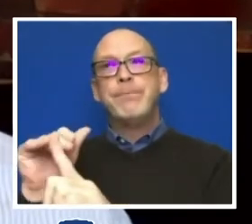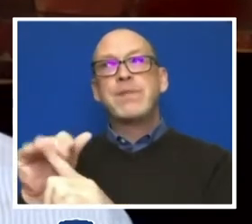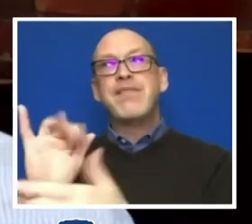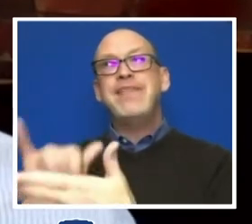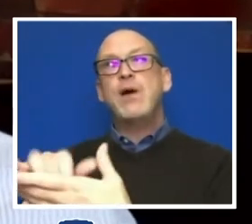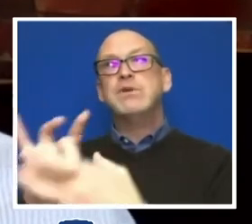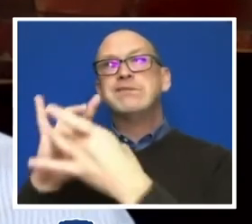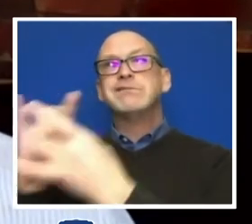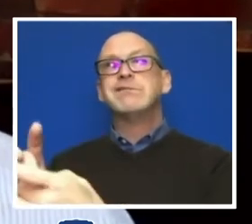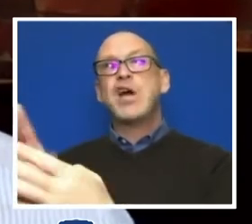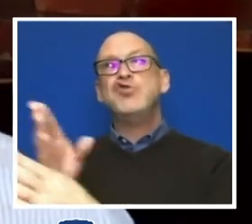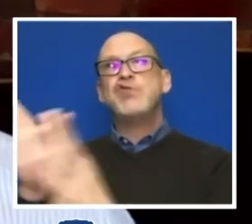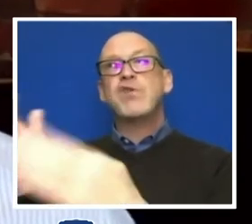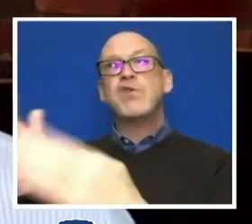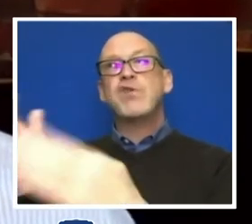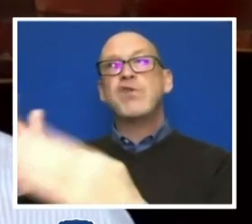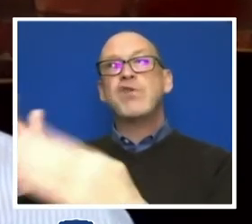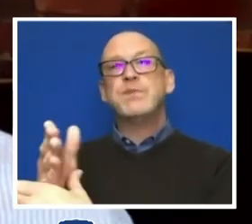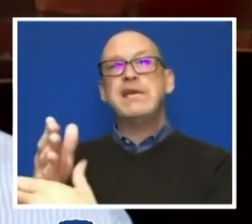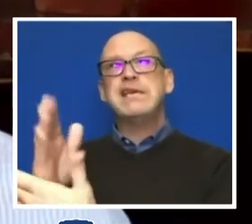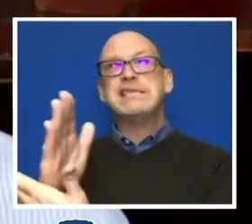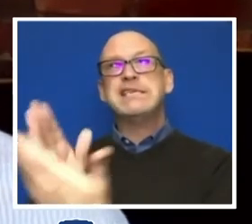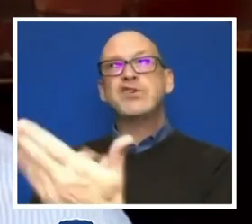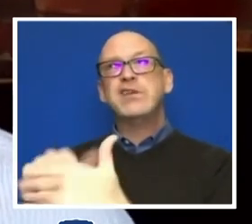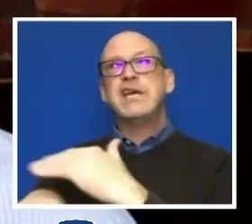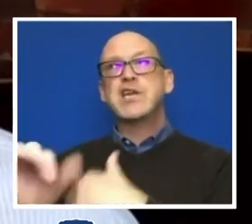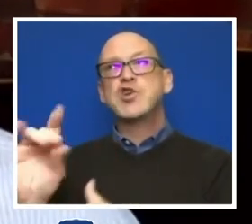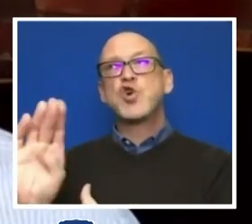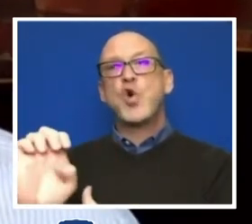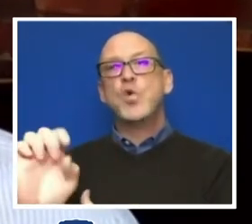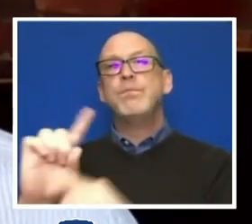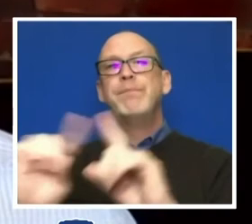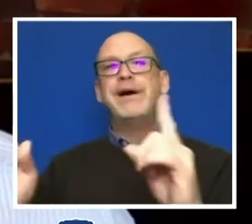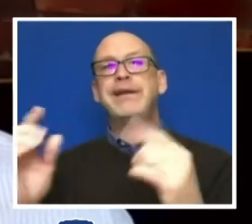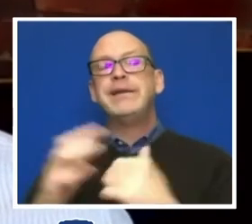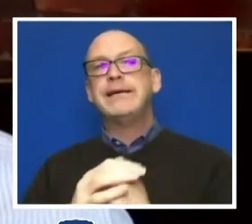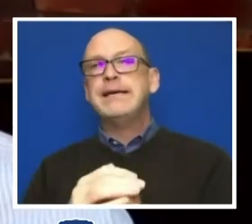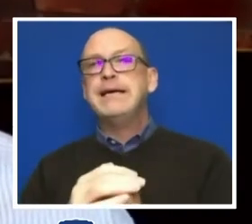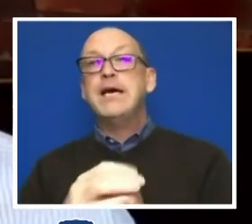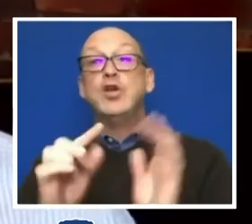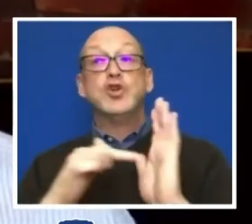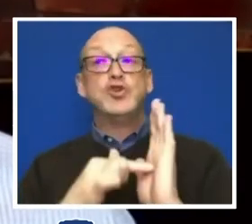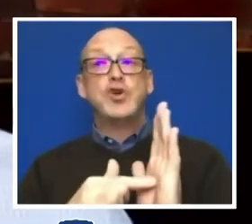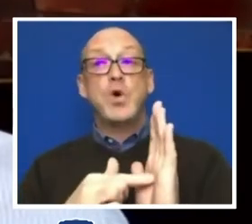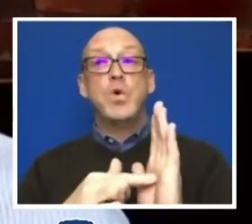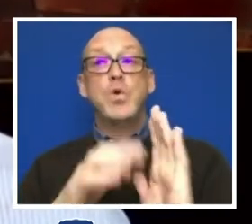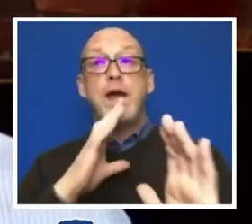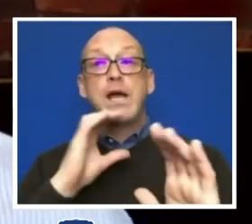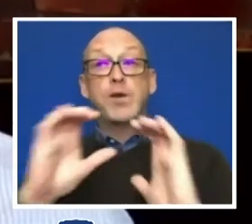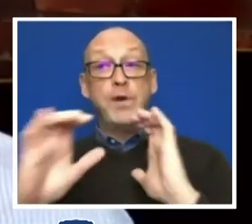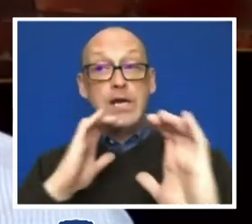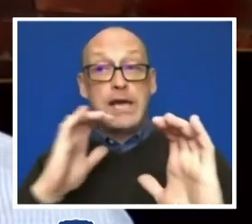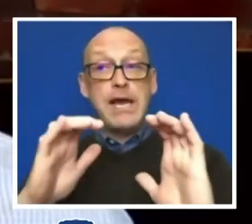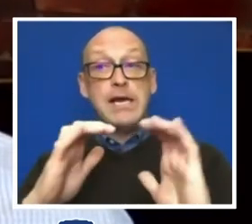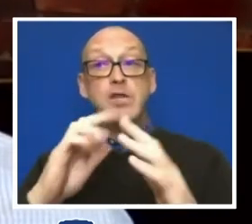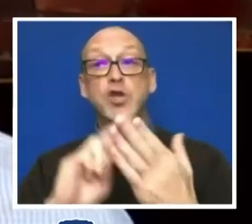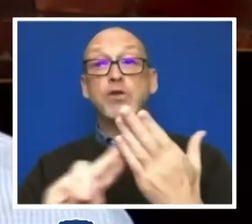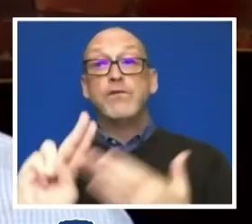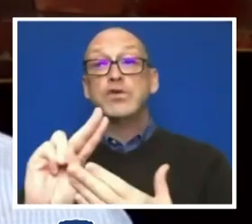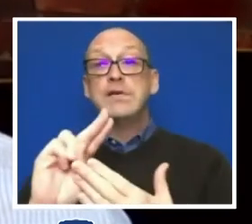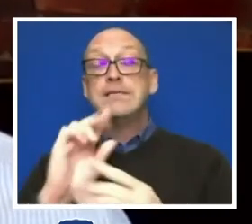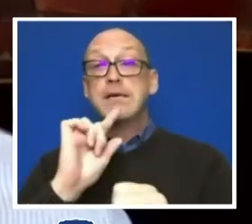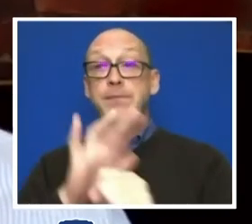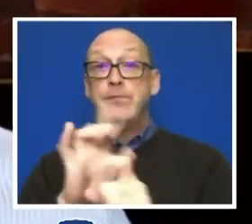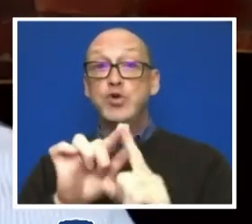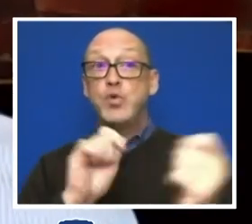the general harassment section that was already in the code. However, to demonstrate and communicate the university's sincere commitment to addressing these